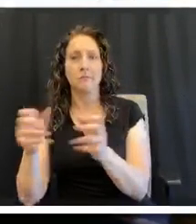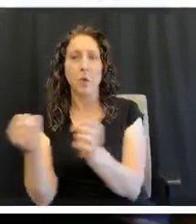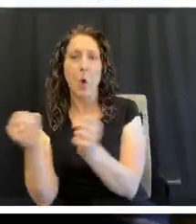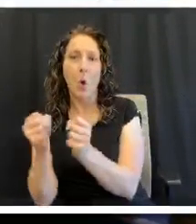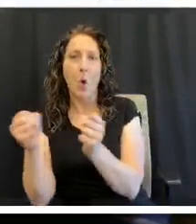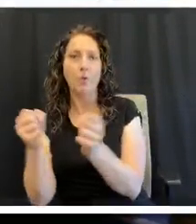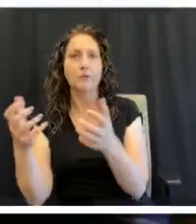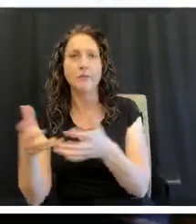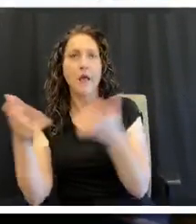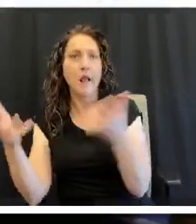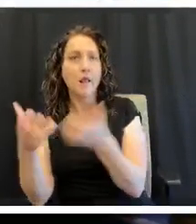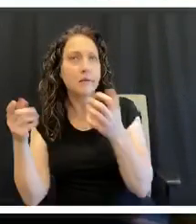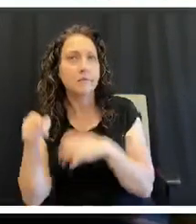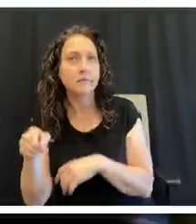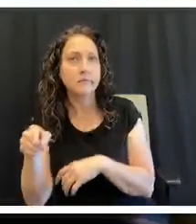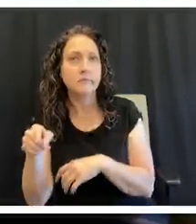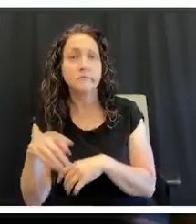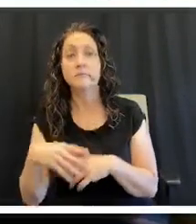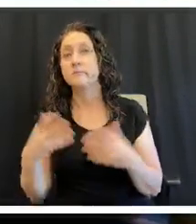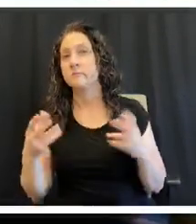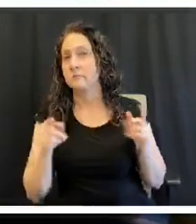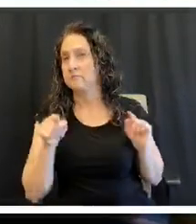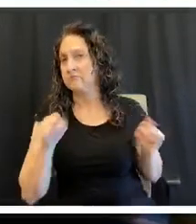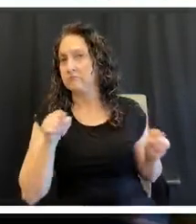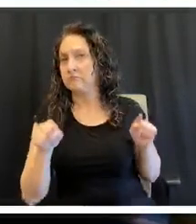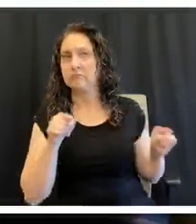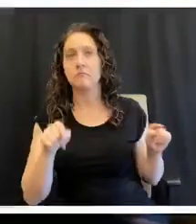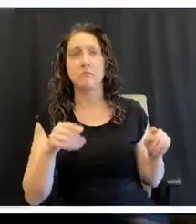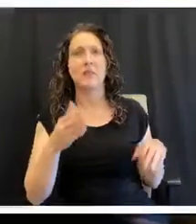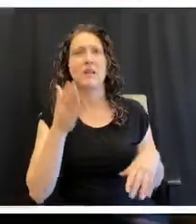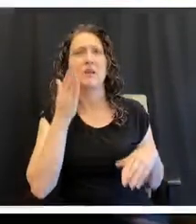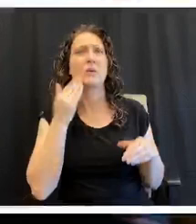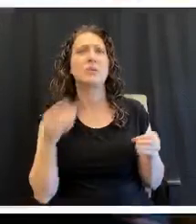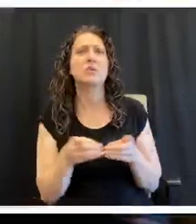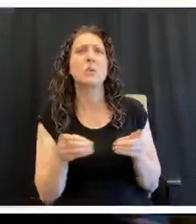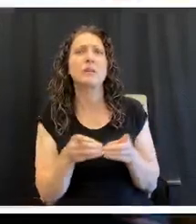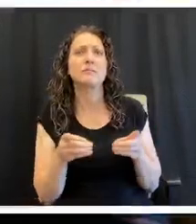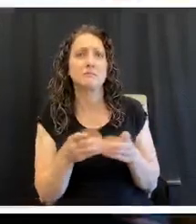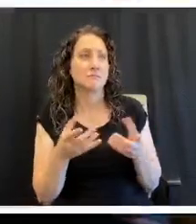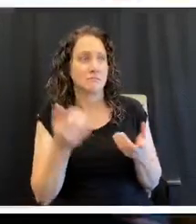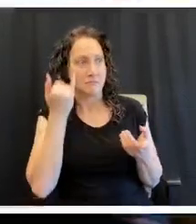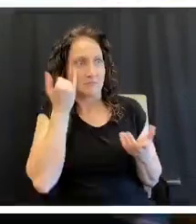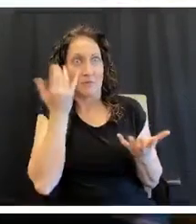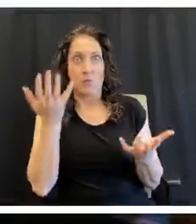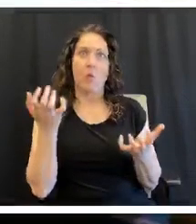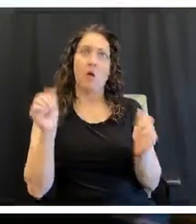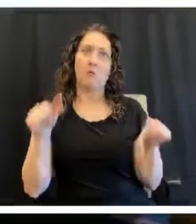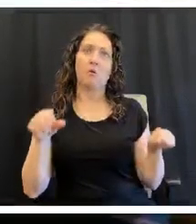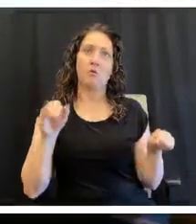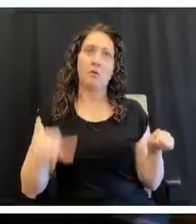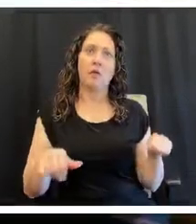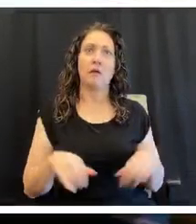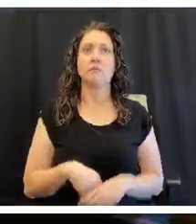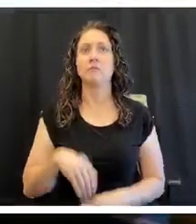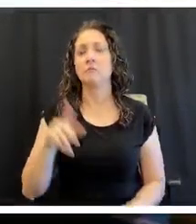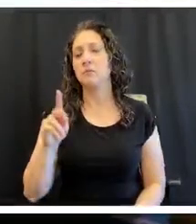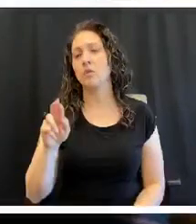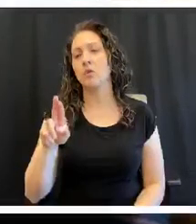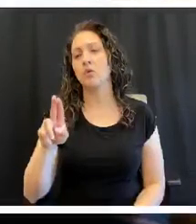You could actually take in, make a dessert out of it if you needed to, a krugel.